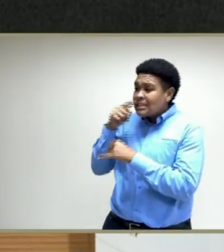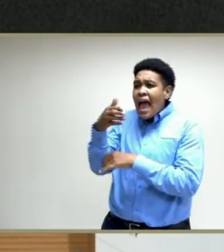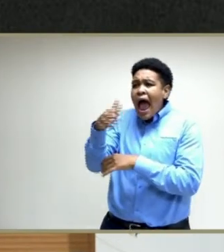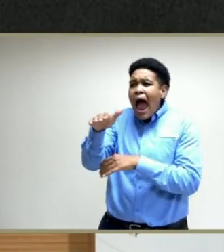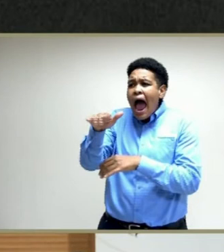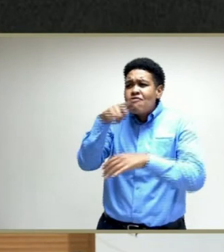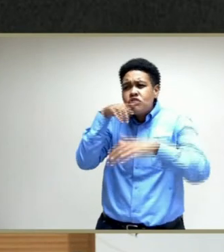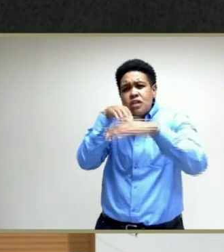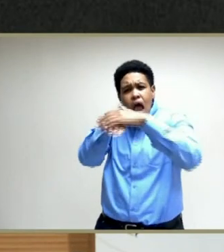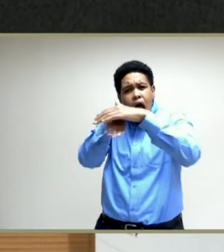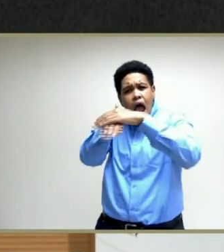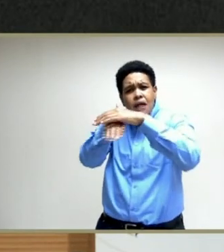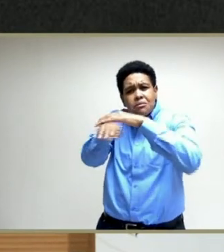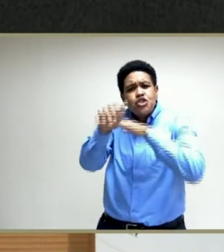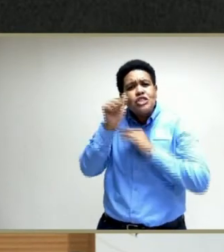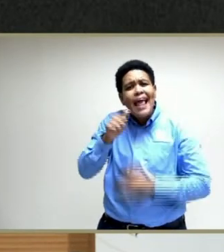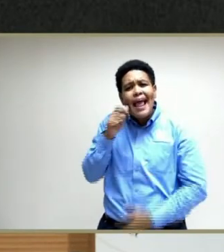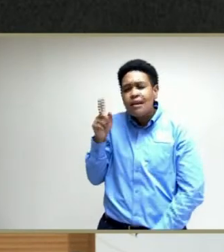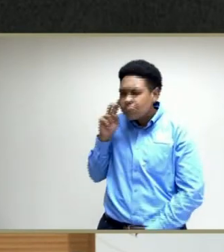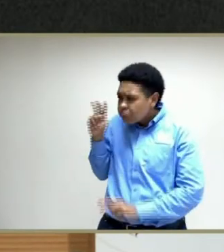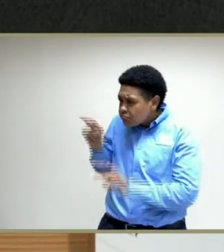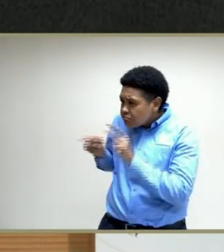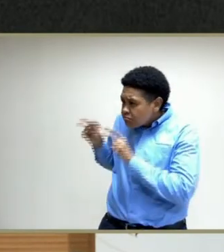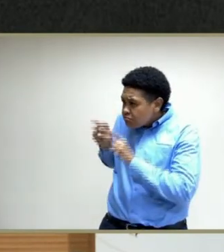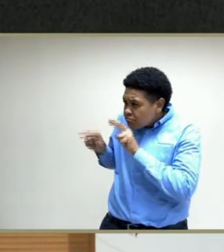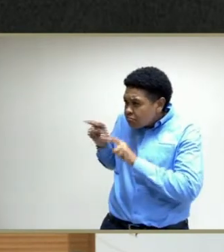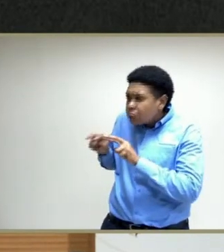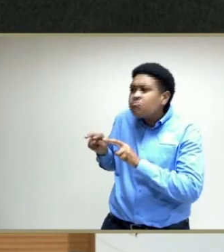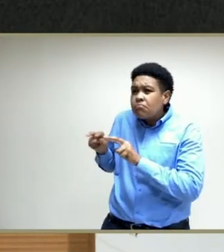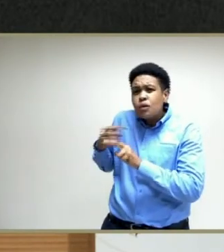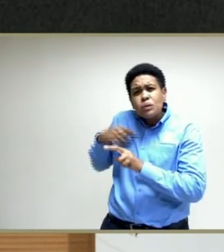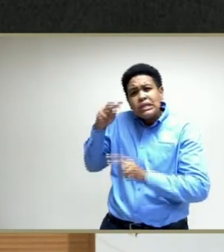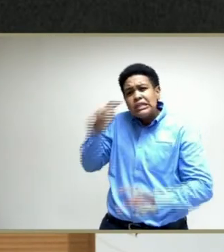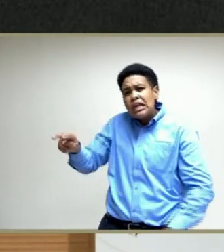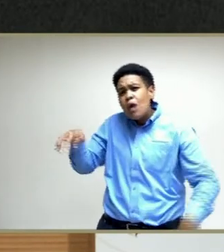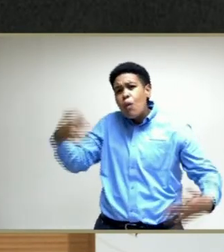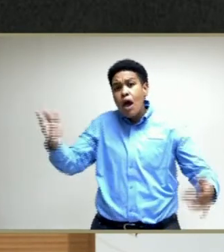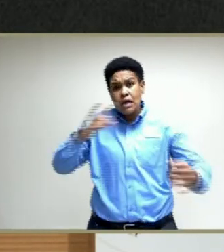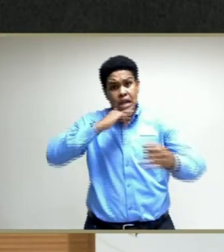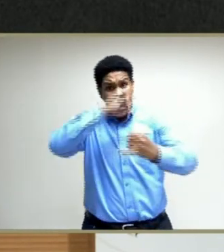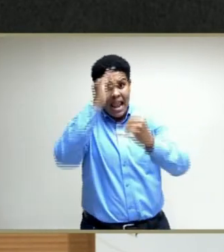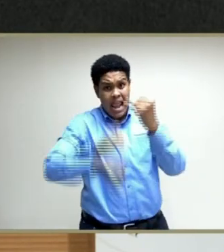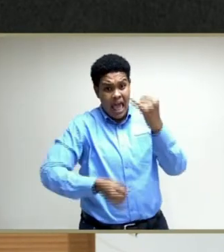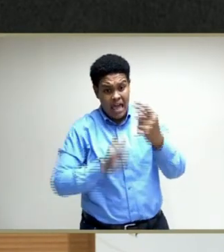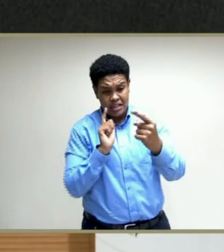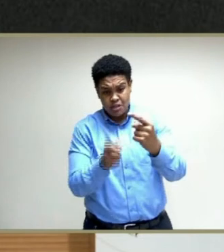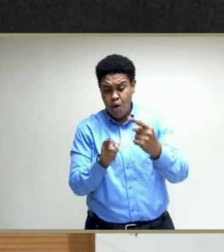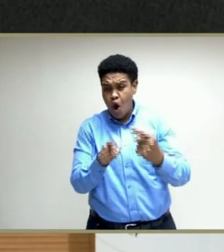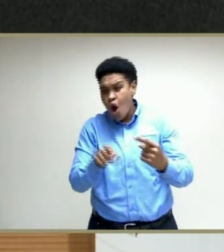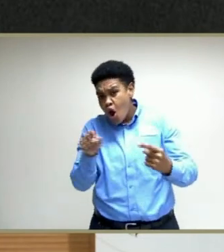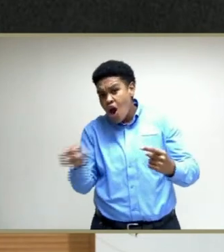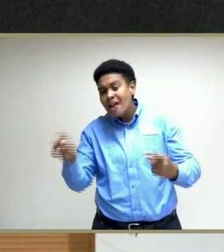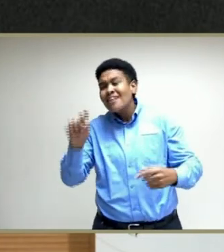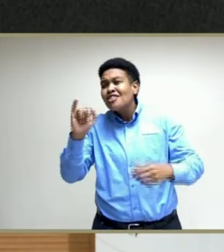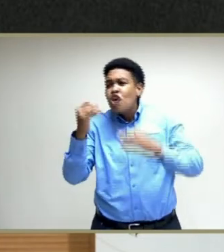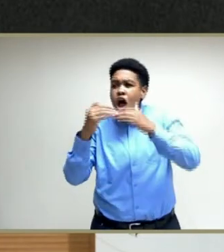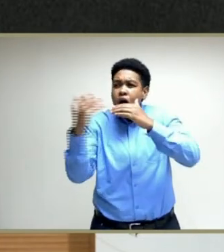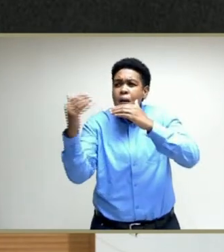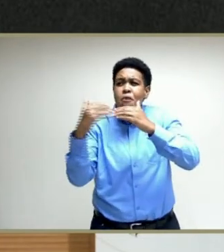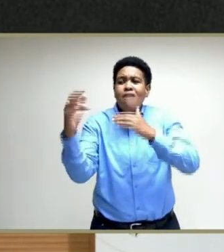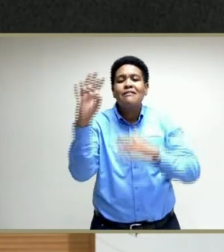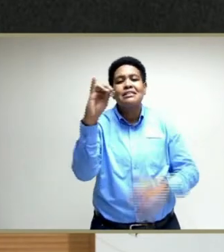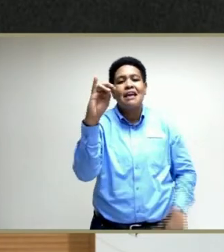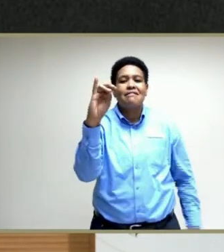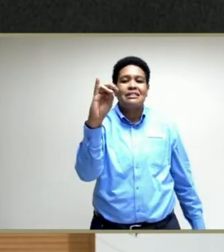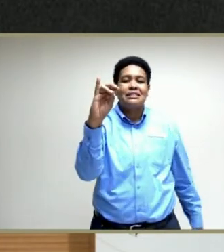admissions per day. And we can see that the last point there is at just above 70